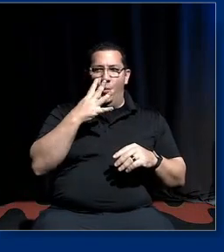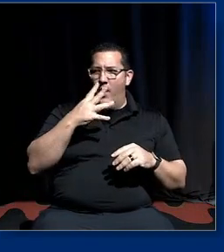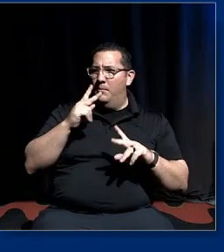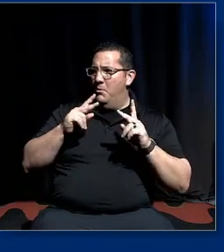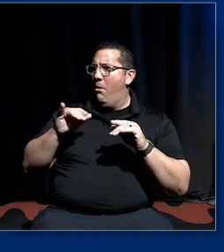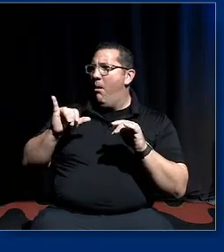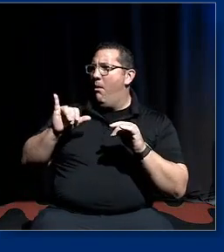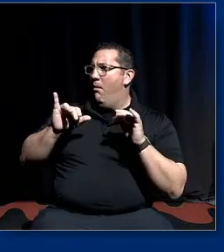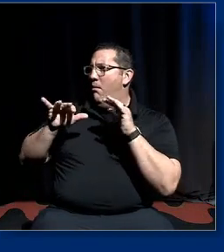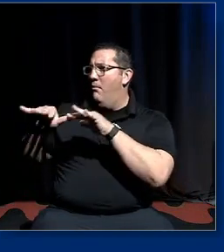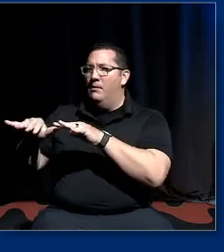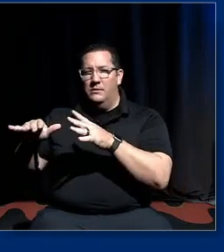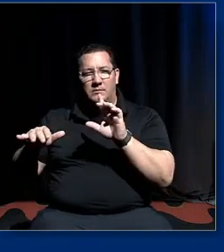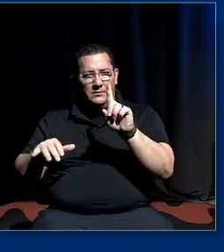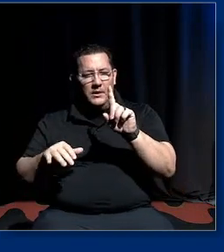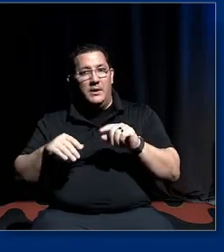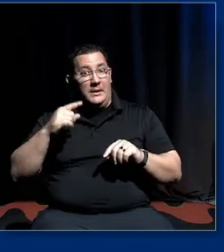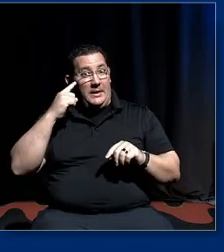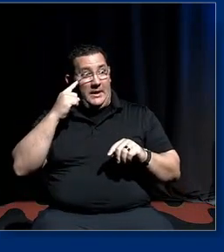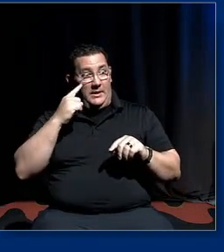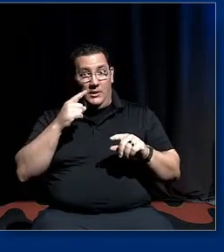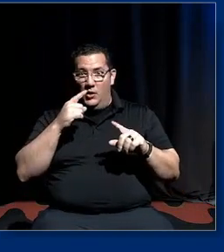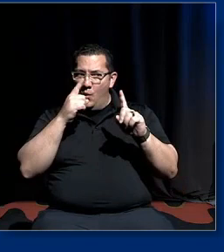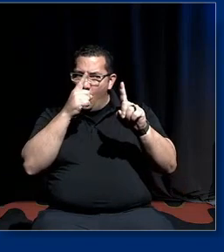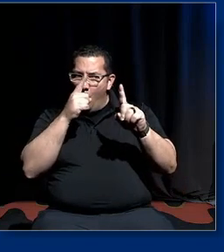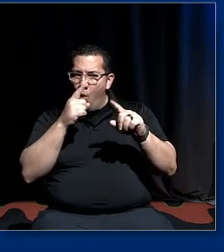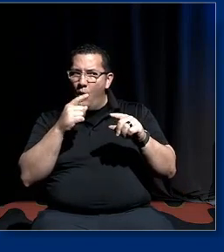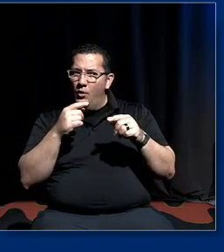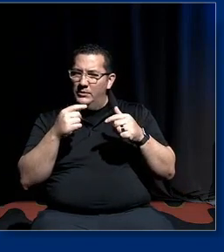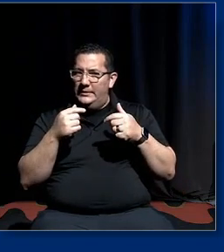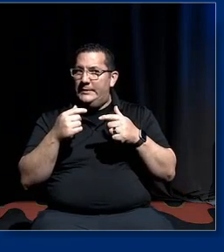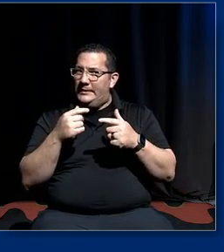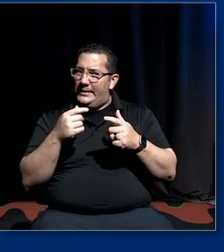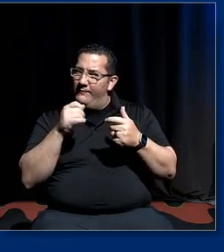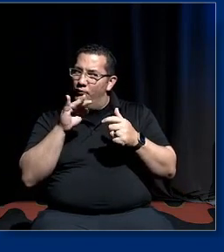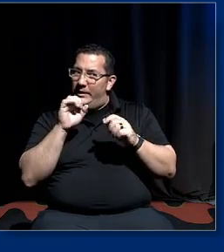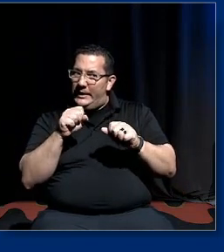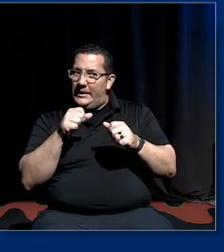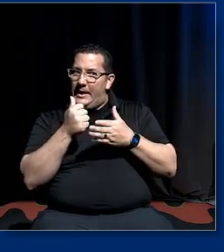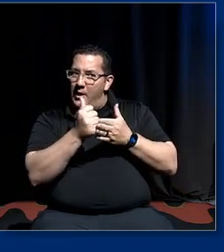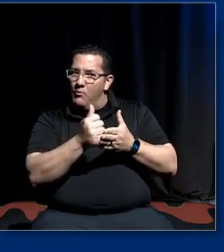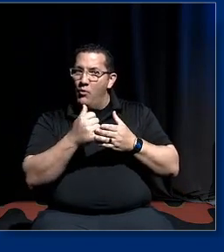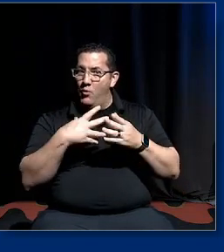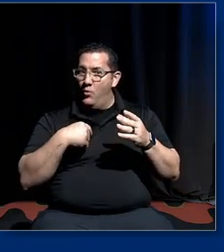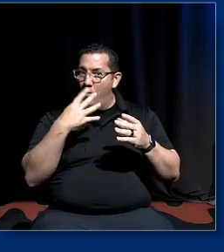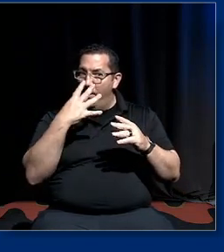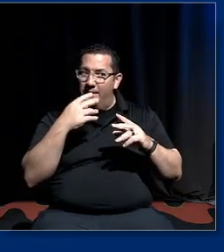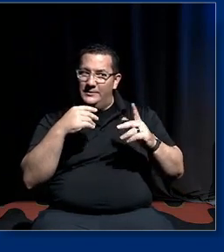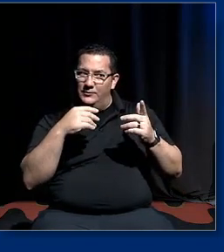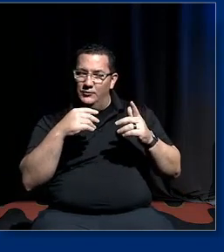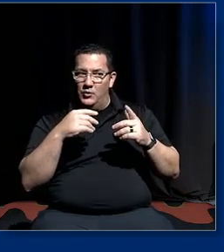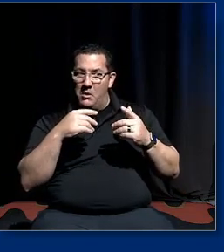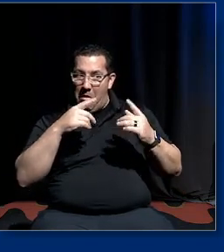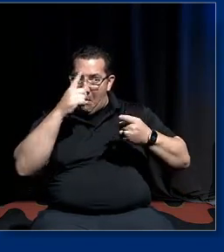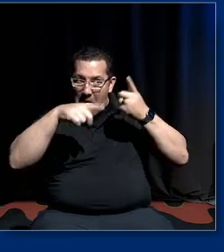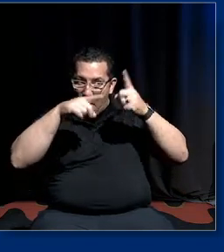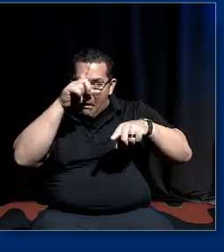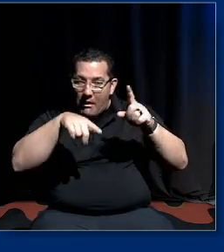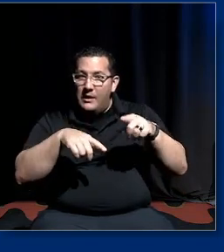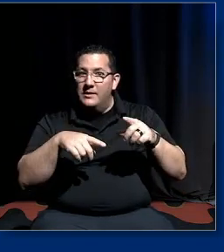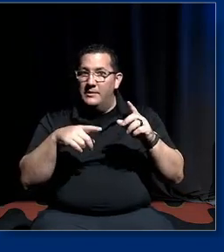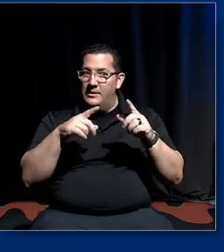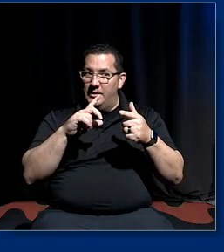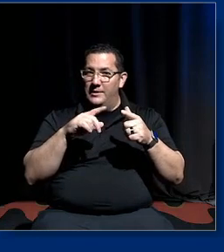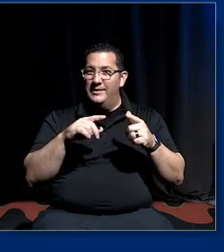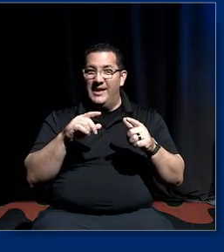it's in the interest of whites to make a deal when things have got to such a stage through protest and mobilization that they could